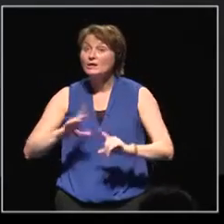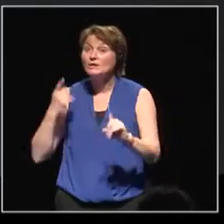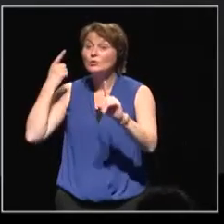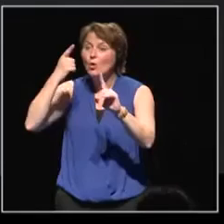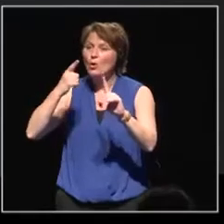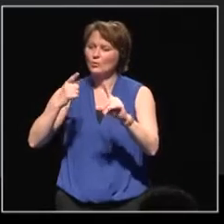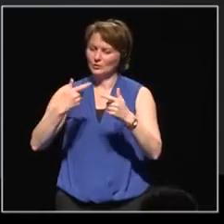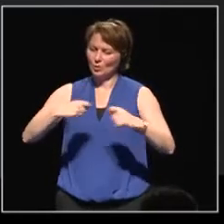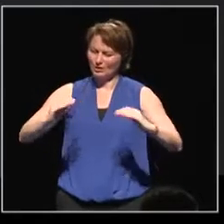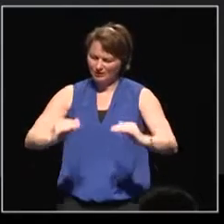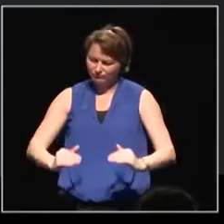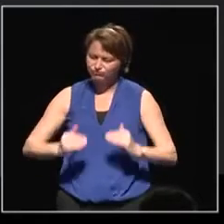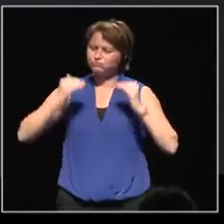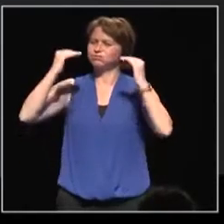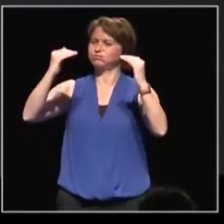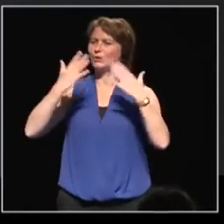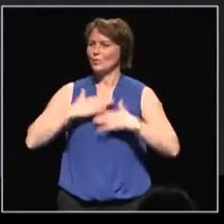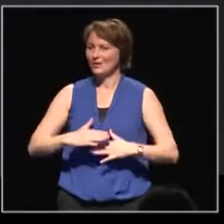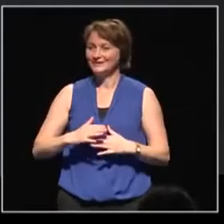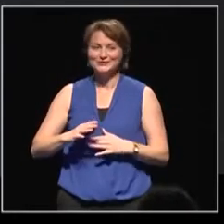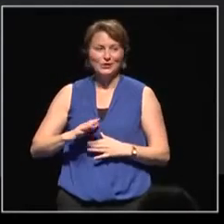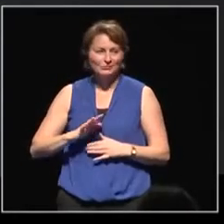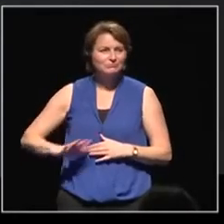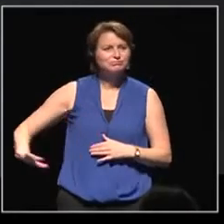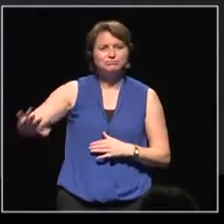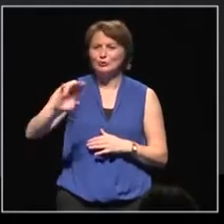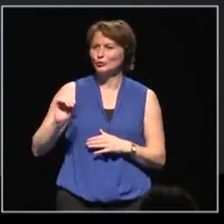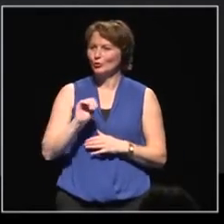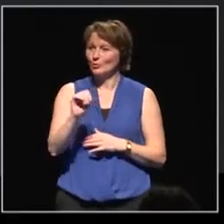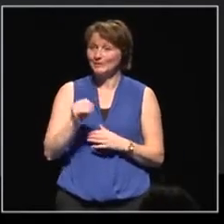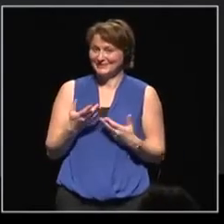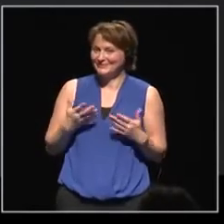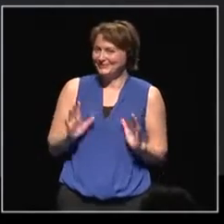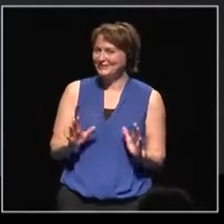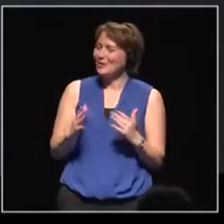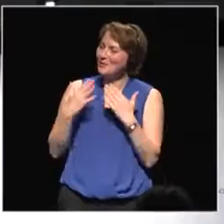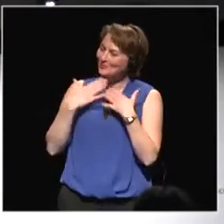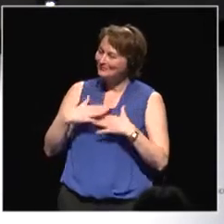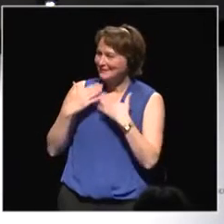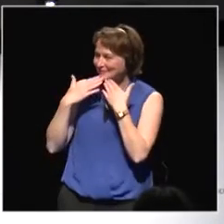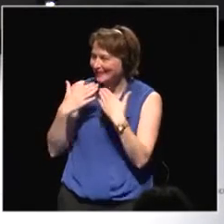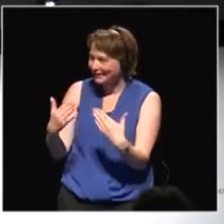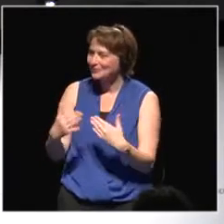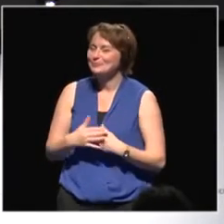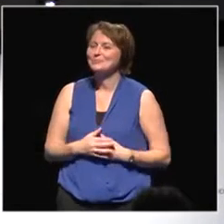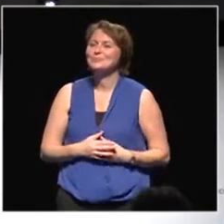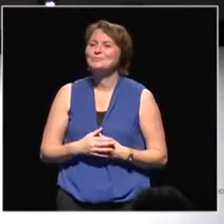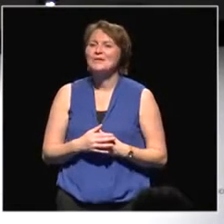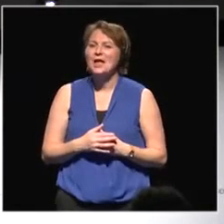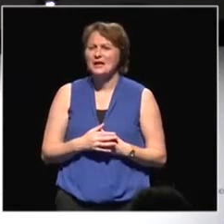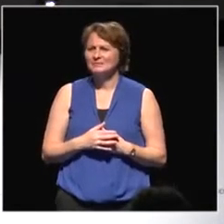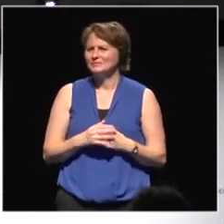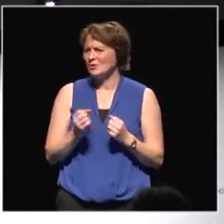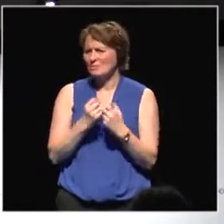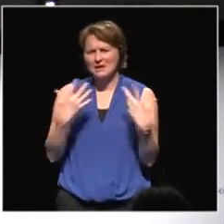across Europe. And I'm finished just to say thank you. And I've referred a lot to these 10